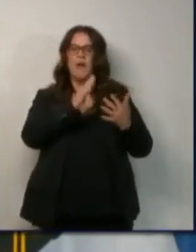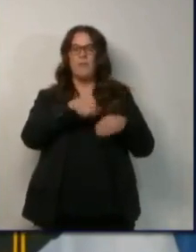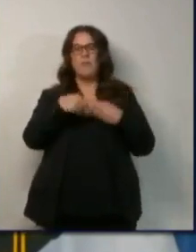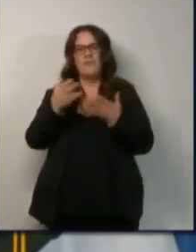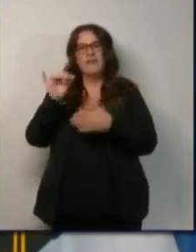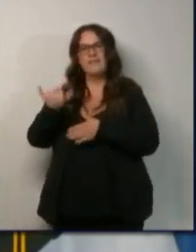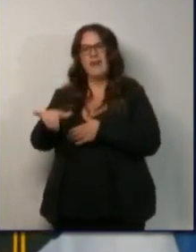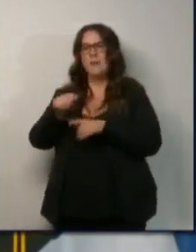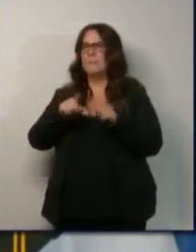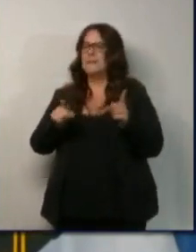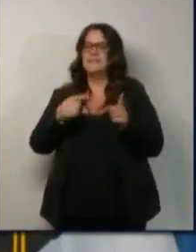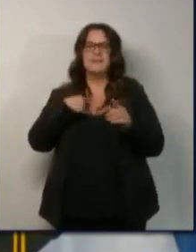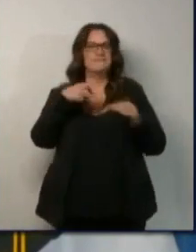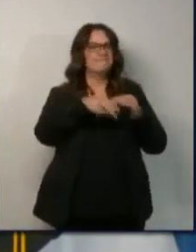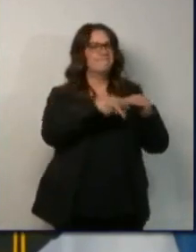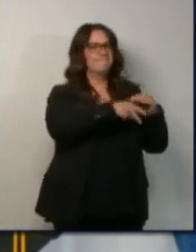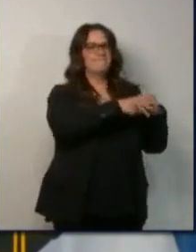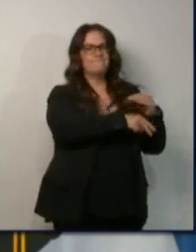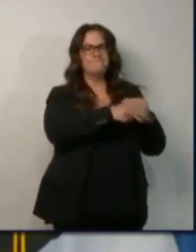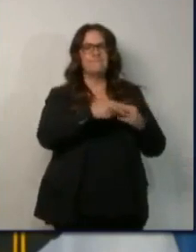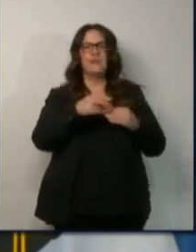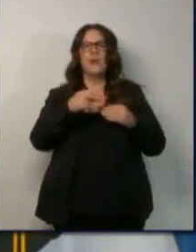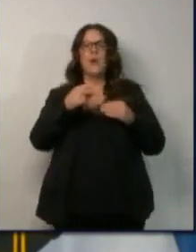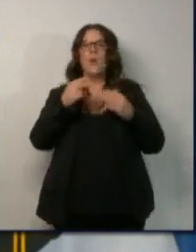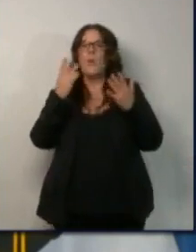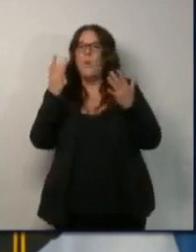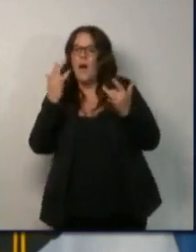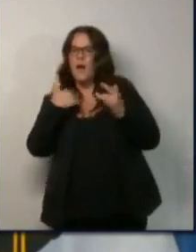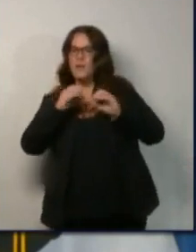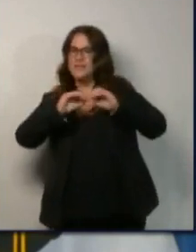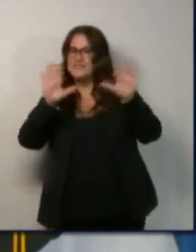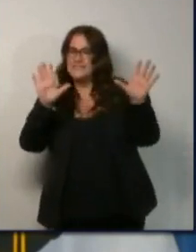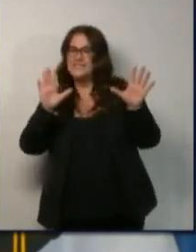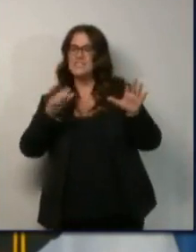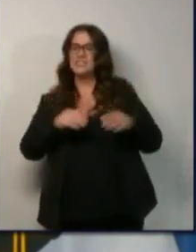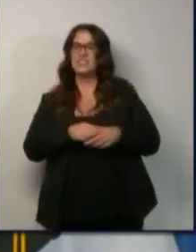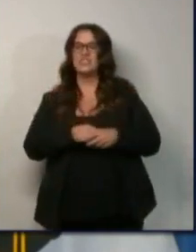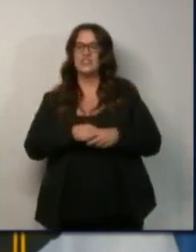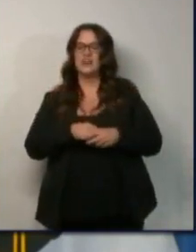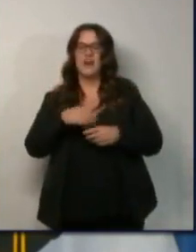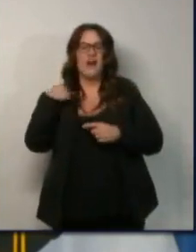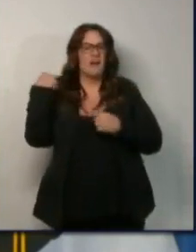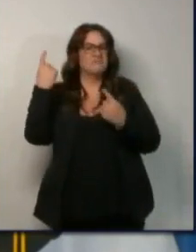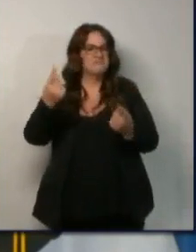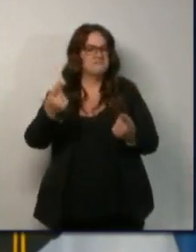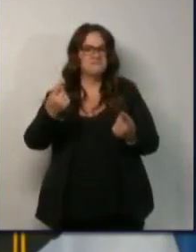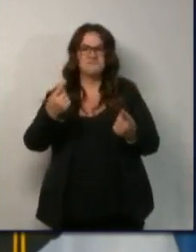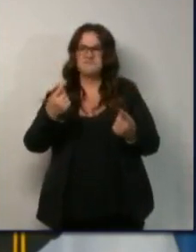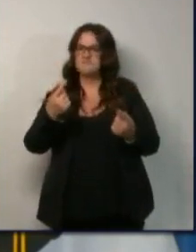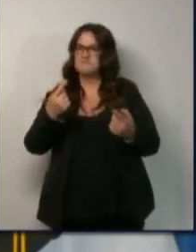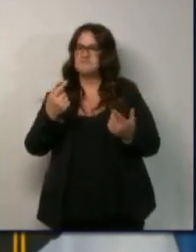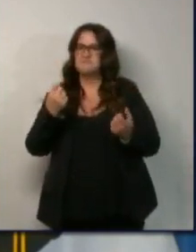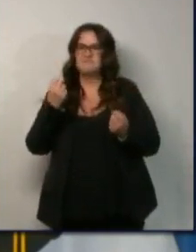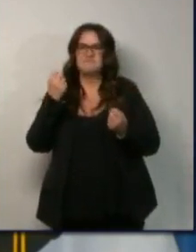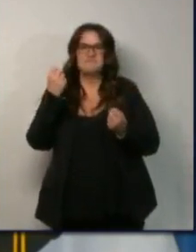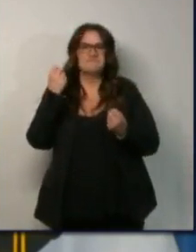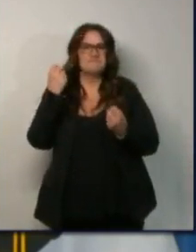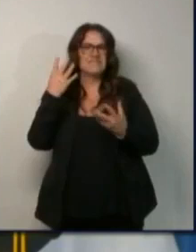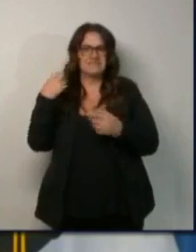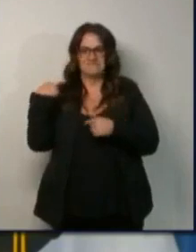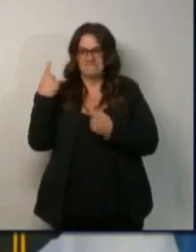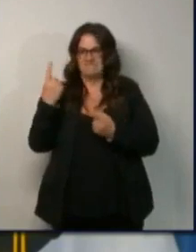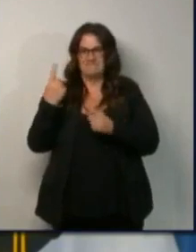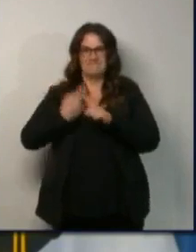with a caveat. And I want to make this crystal clear. We have been making it crystal clear over the course of the last many, many